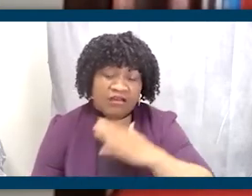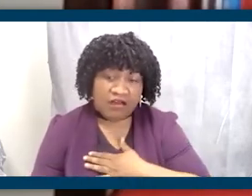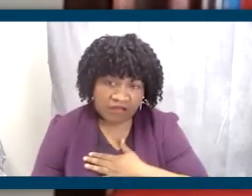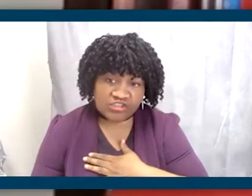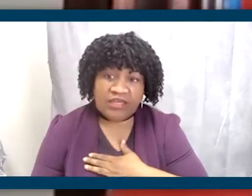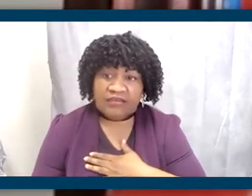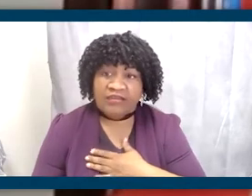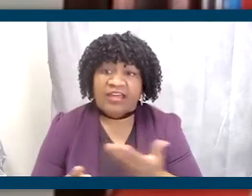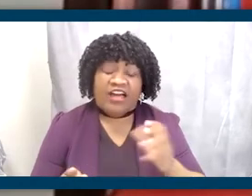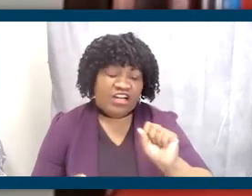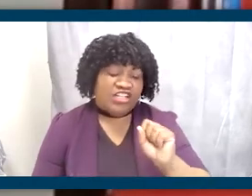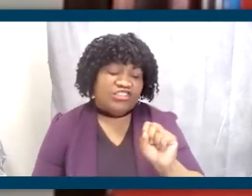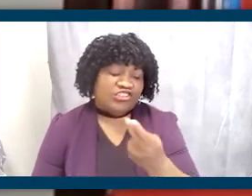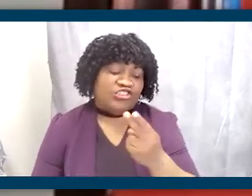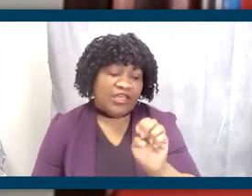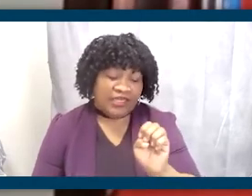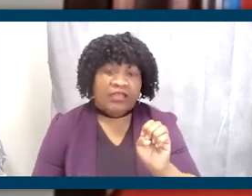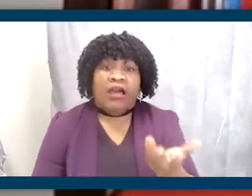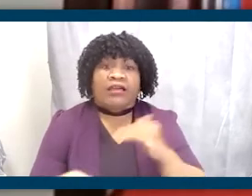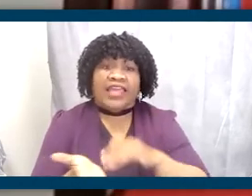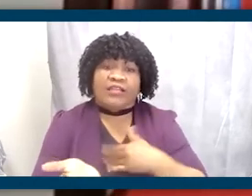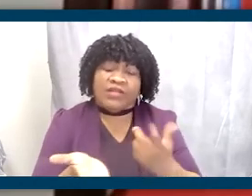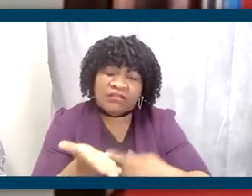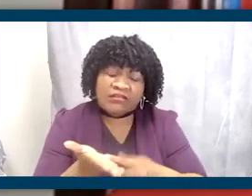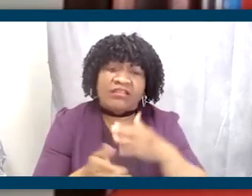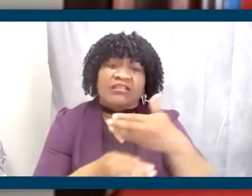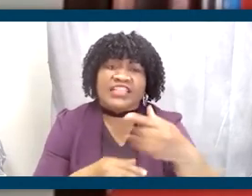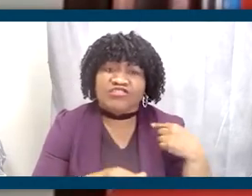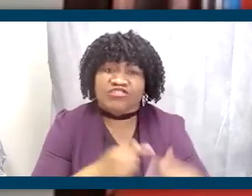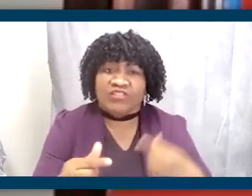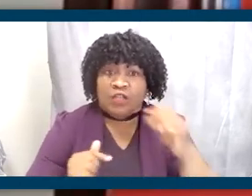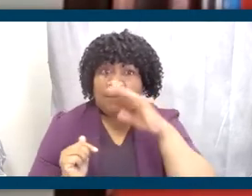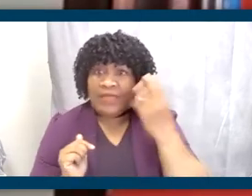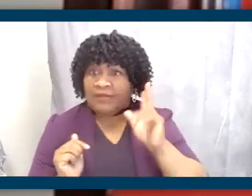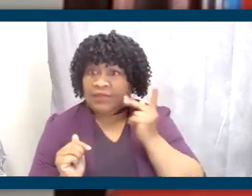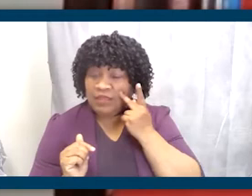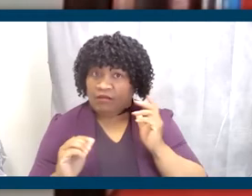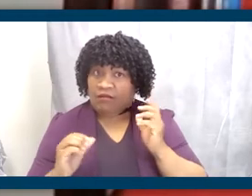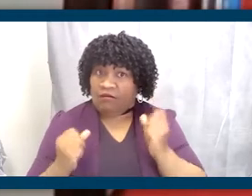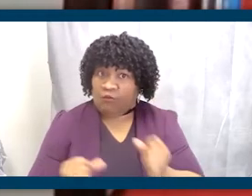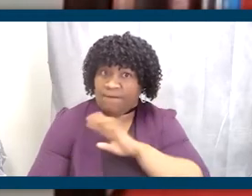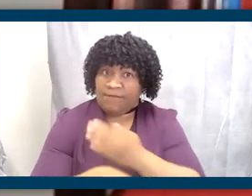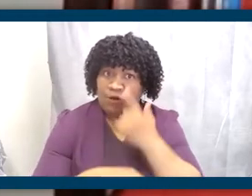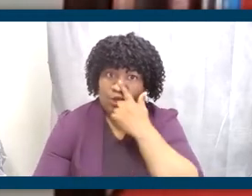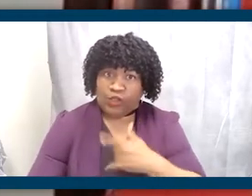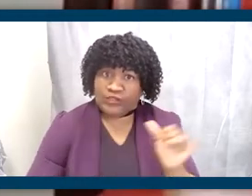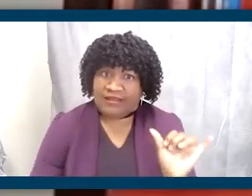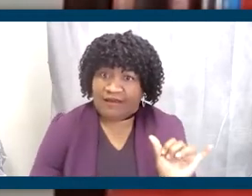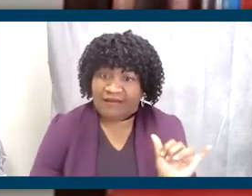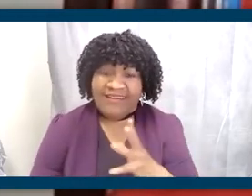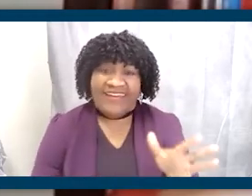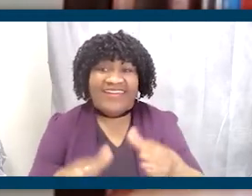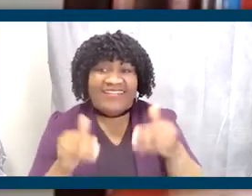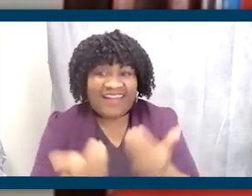This evening, we will be discussing what the next generation of Black political power looks like. And